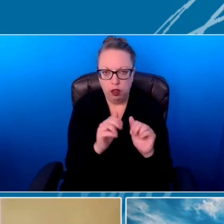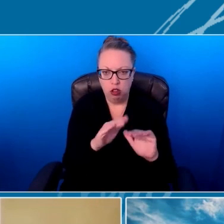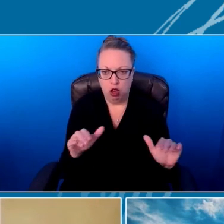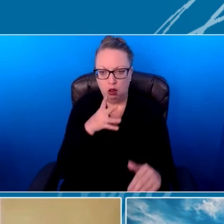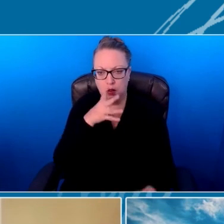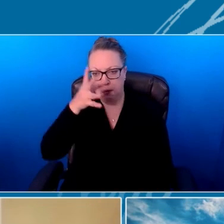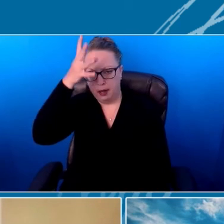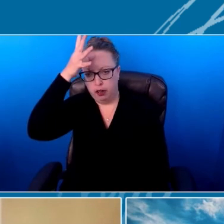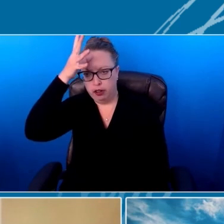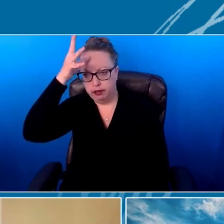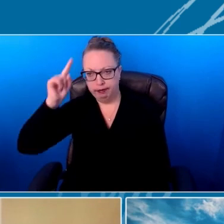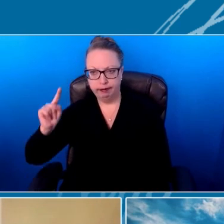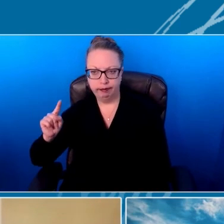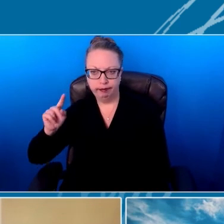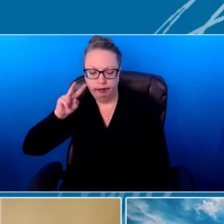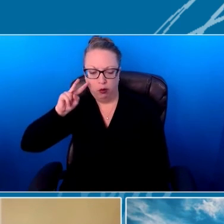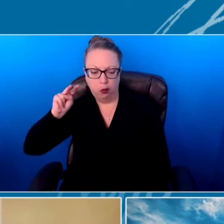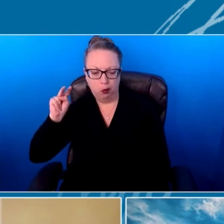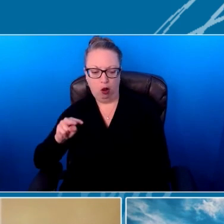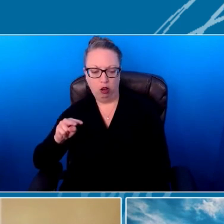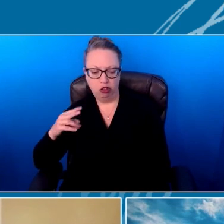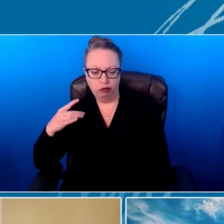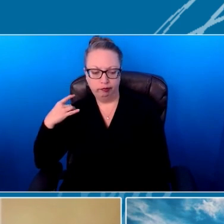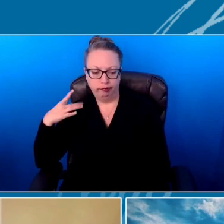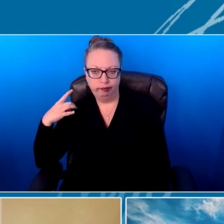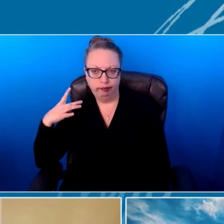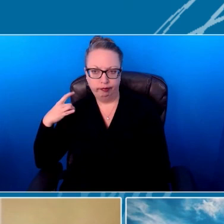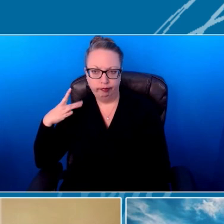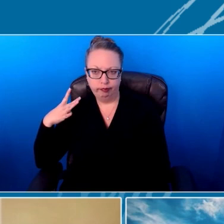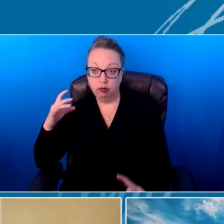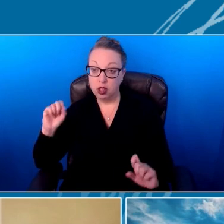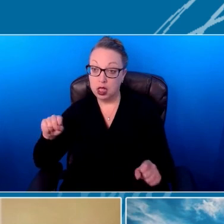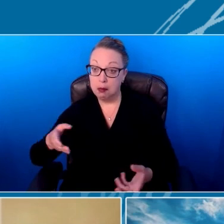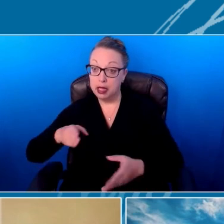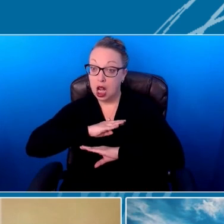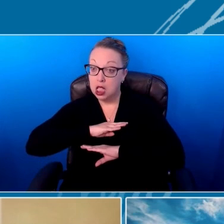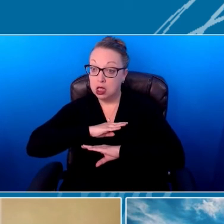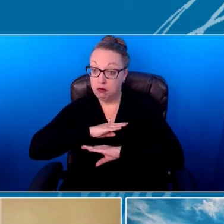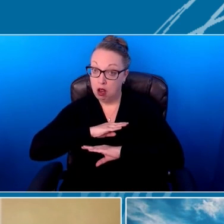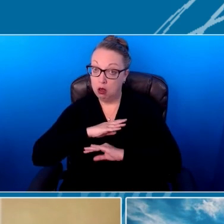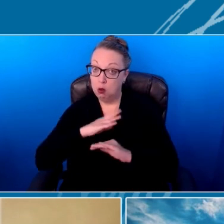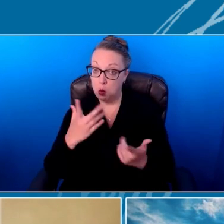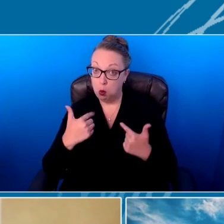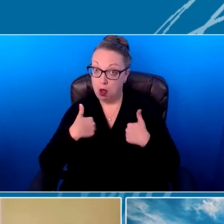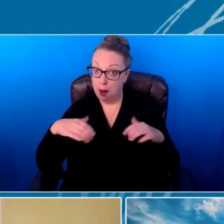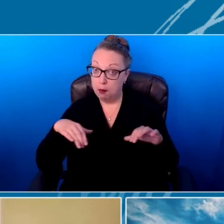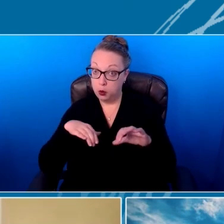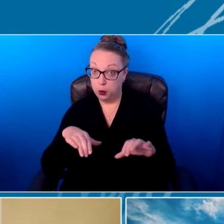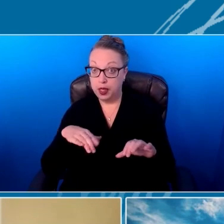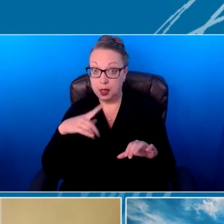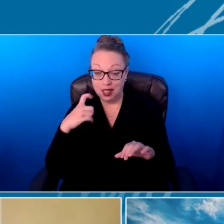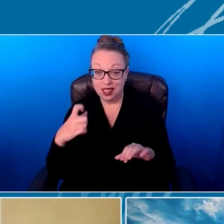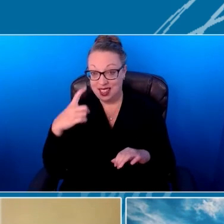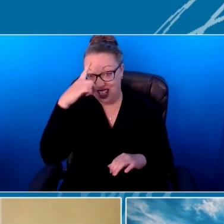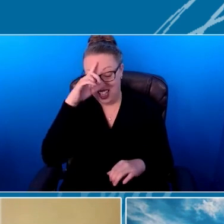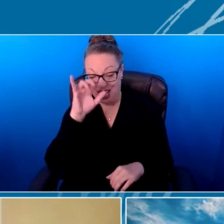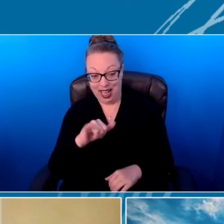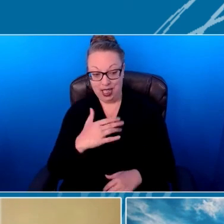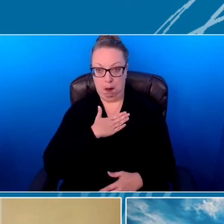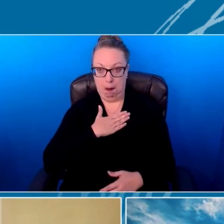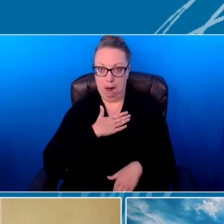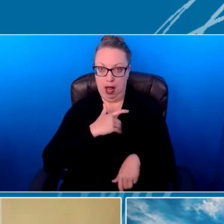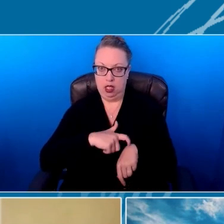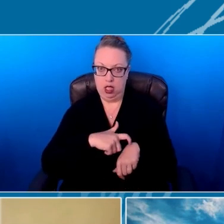can just watch passively and can be very pleased with what it is that I'm doing. Because they think that that's my time with the child.